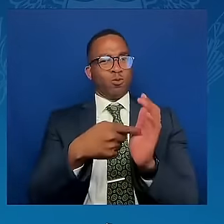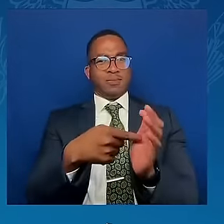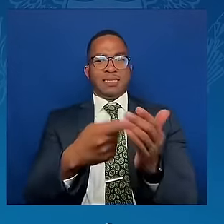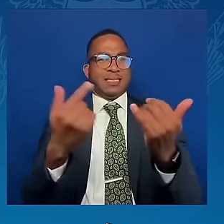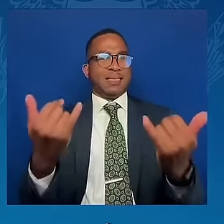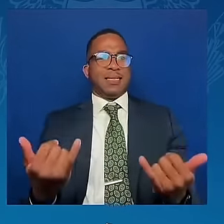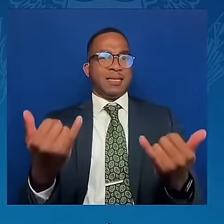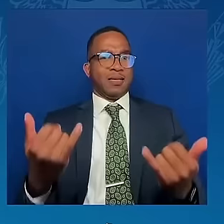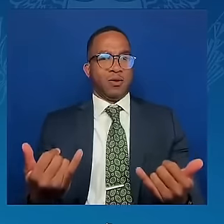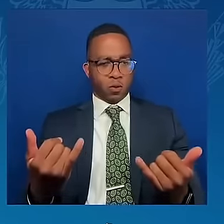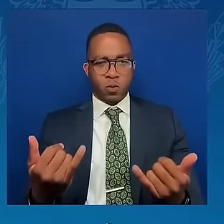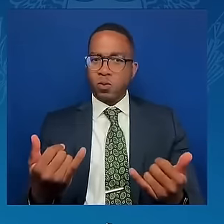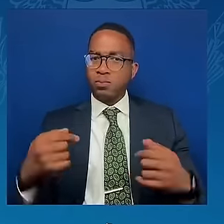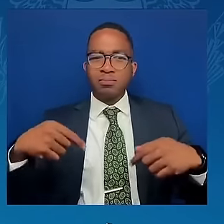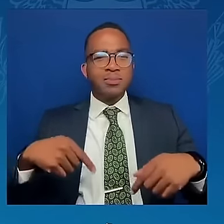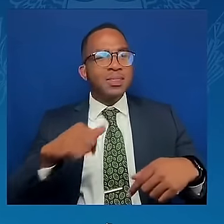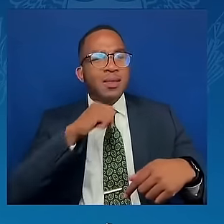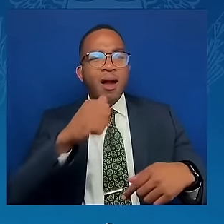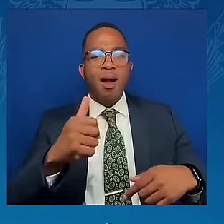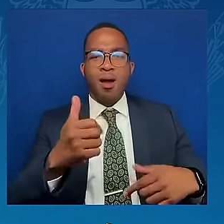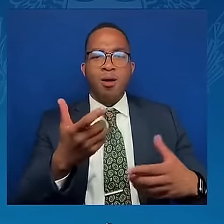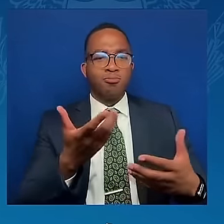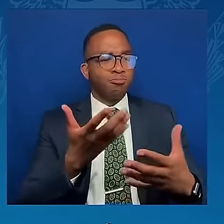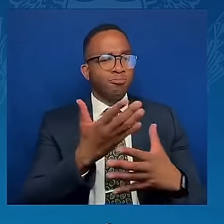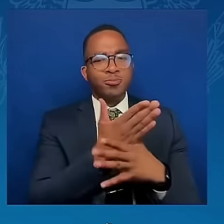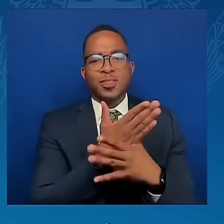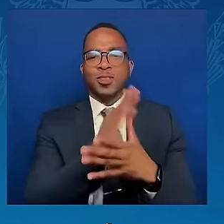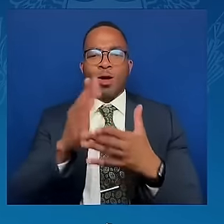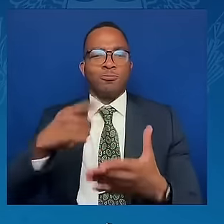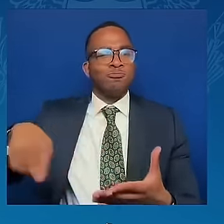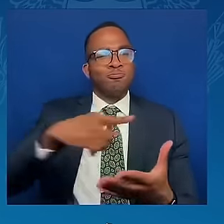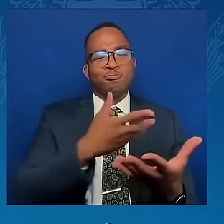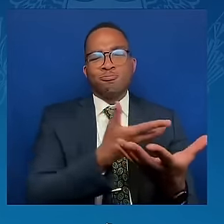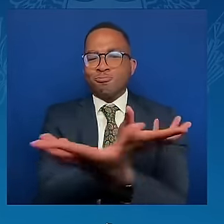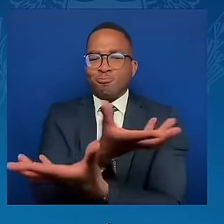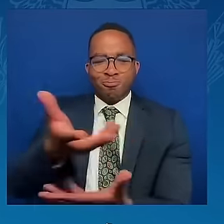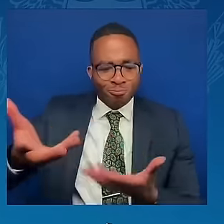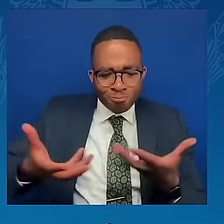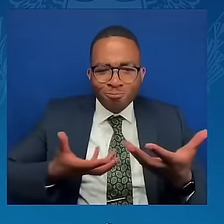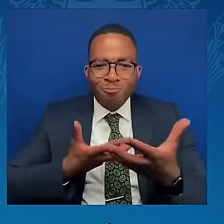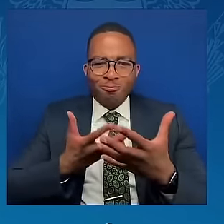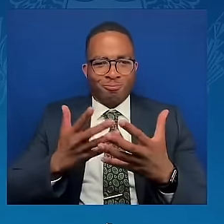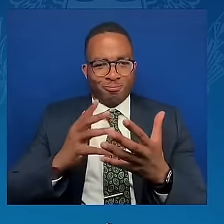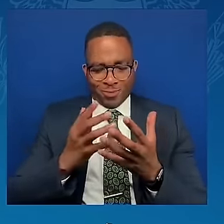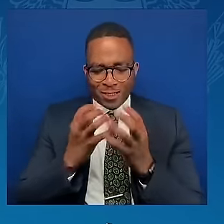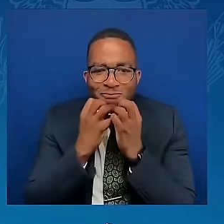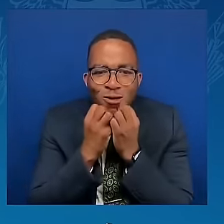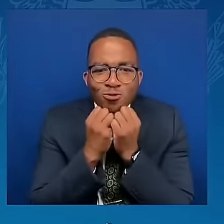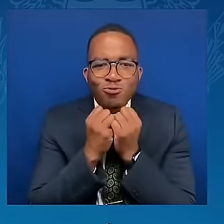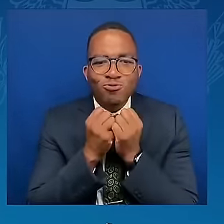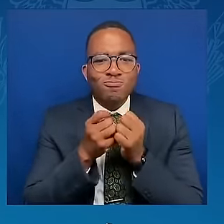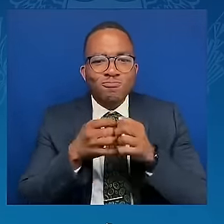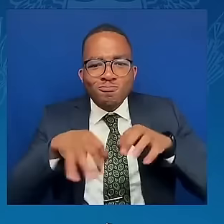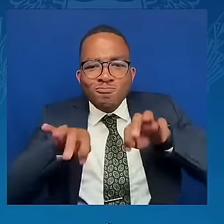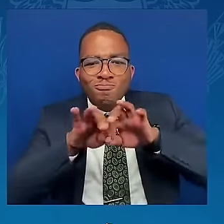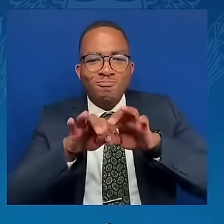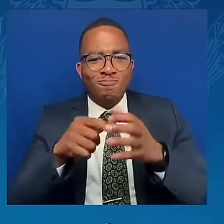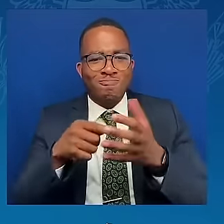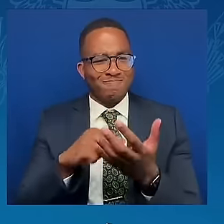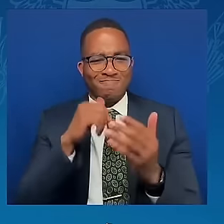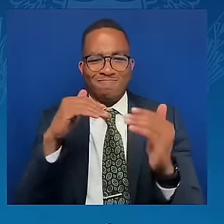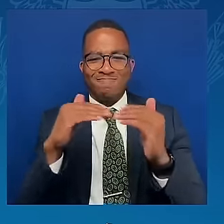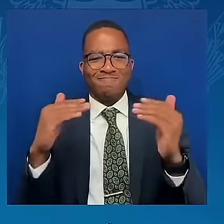Charter, indeed, and the world will be able to join our work in the next stages. The peace formula